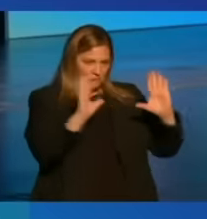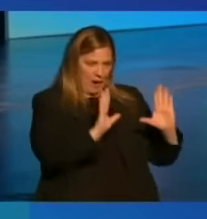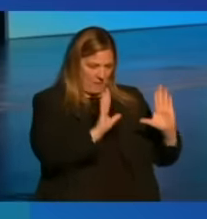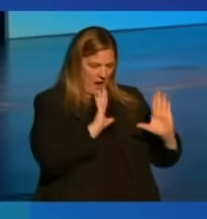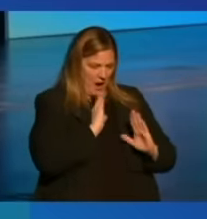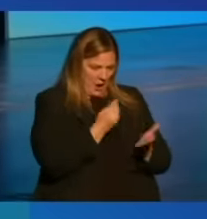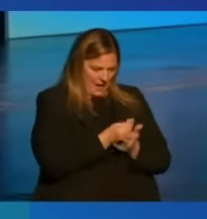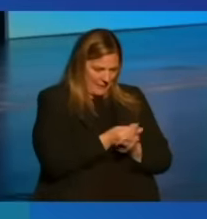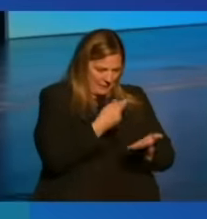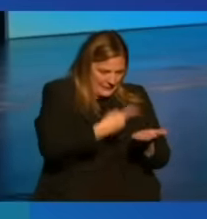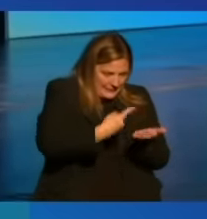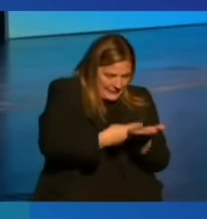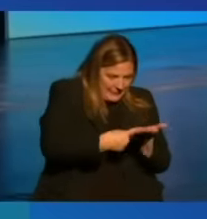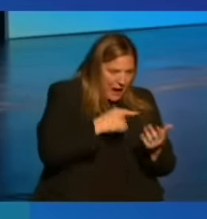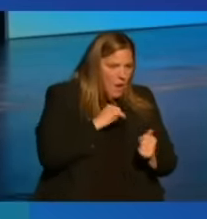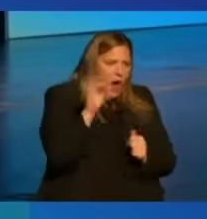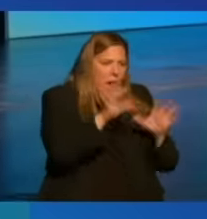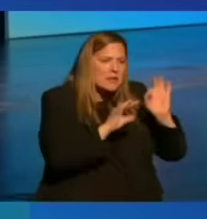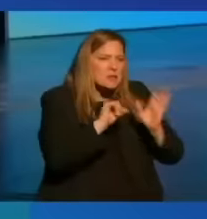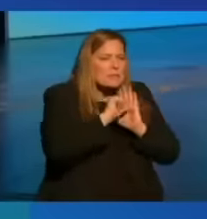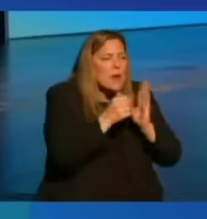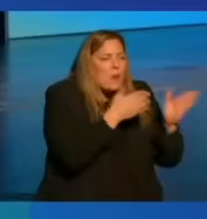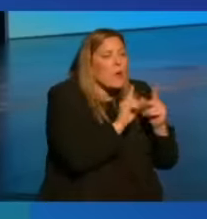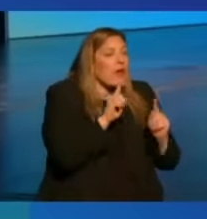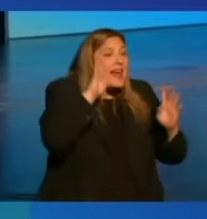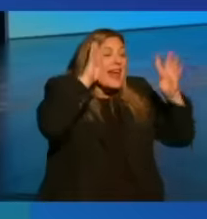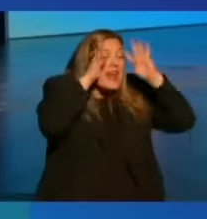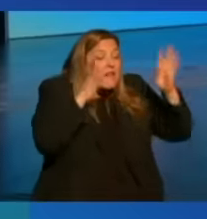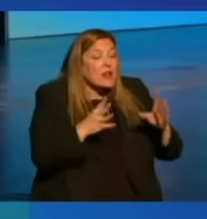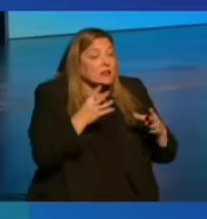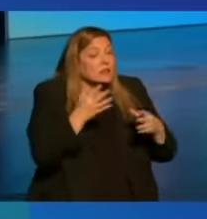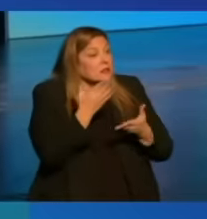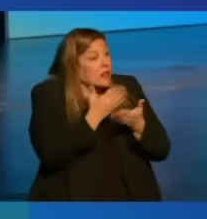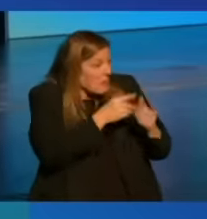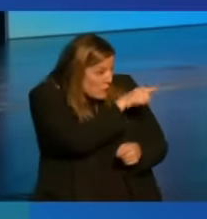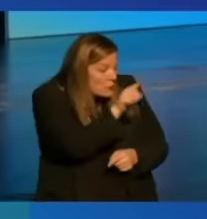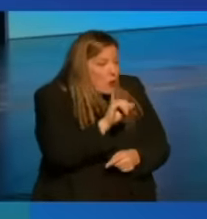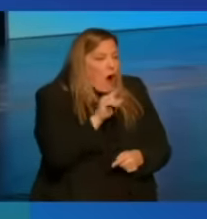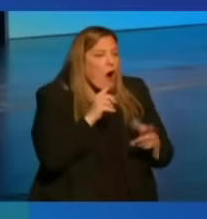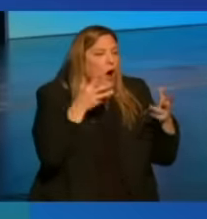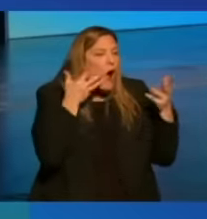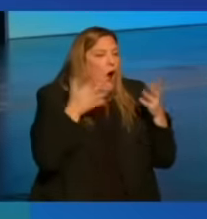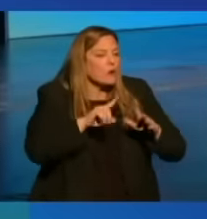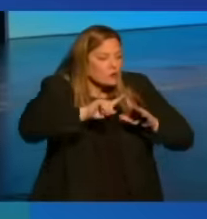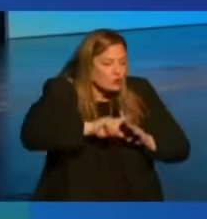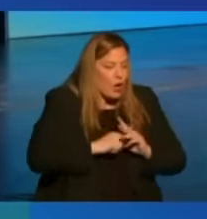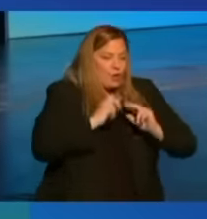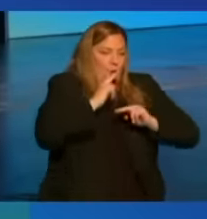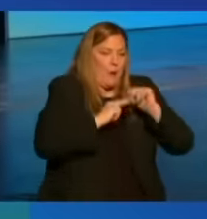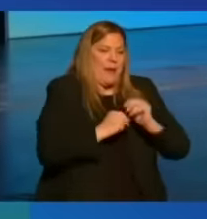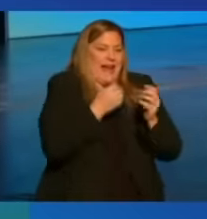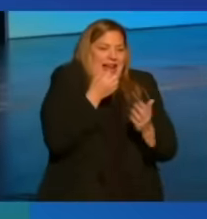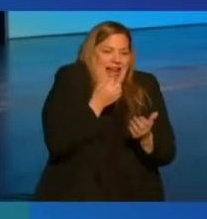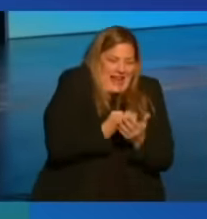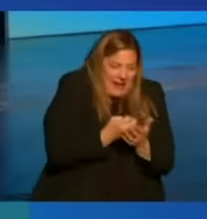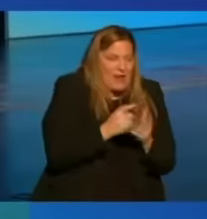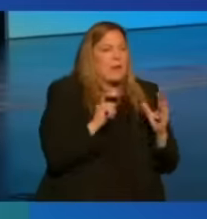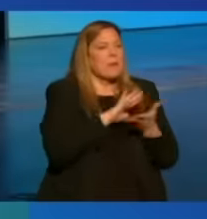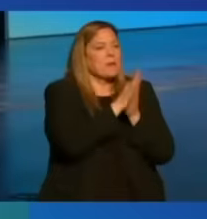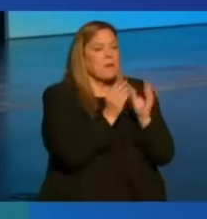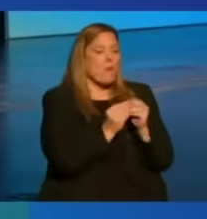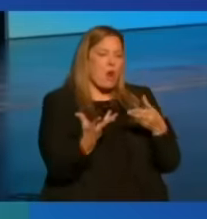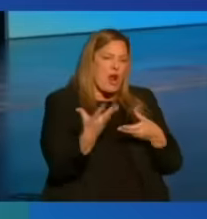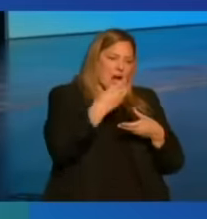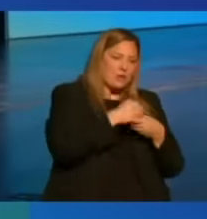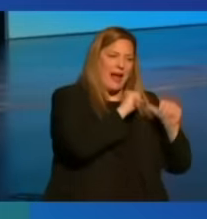I want to highlight a few ways that innovators, including some of you, are already starting to build an economic order that's more inclusive,